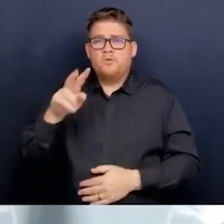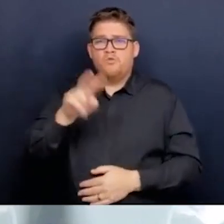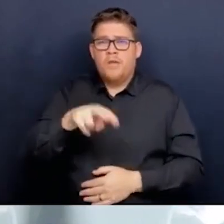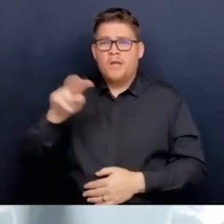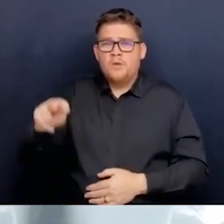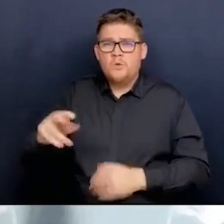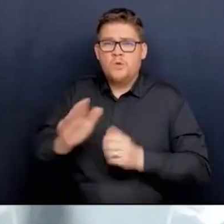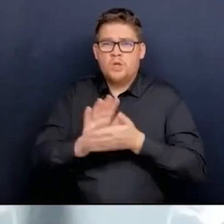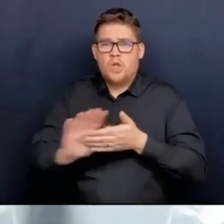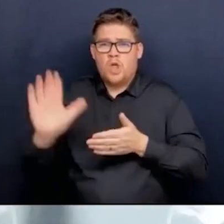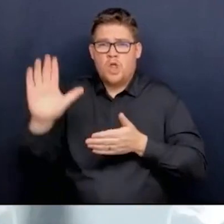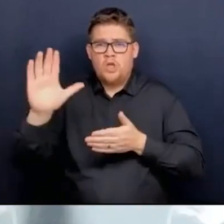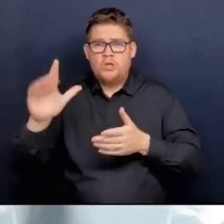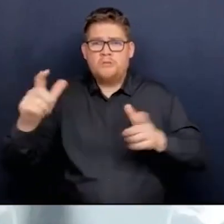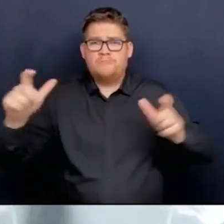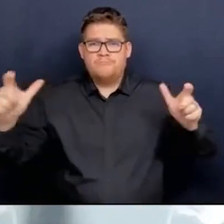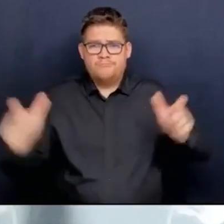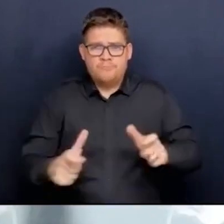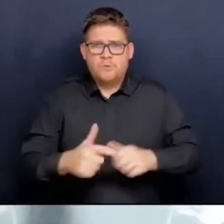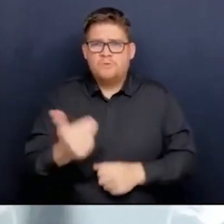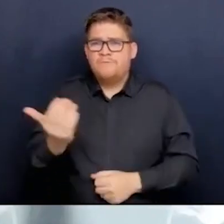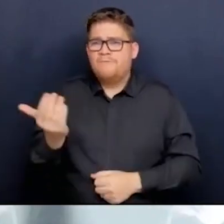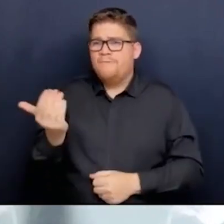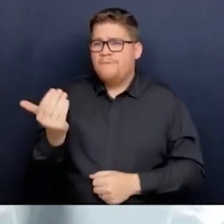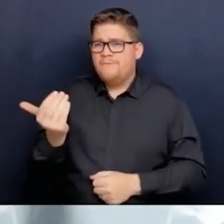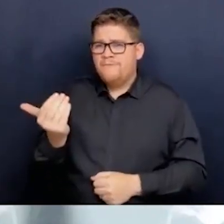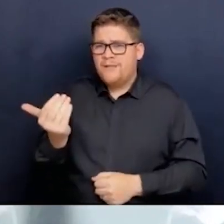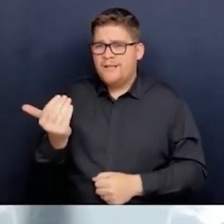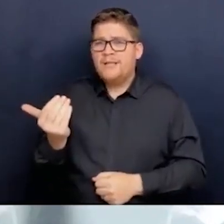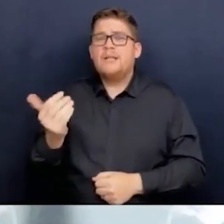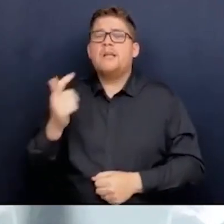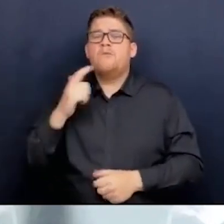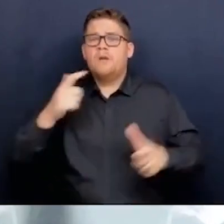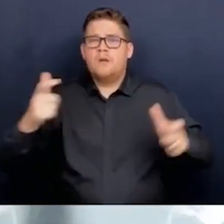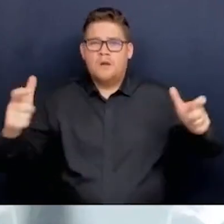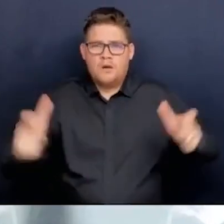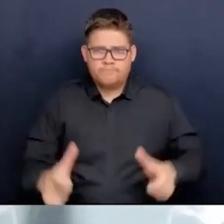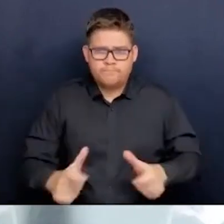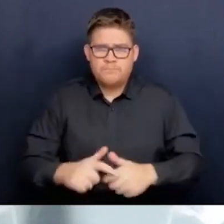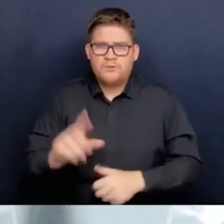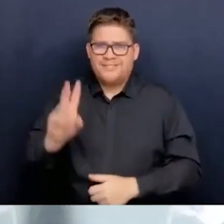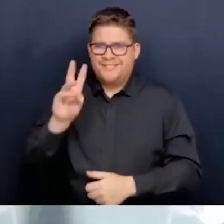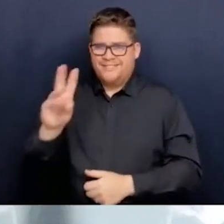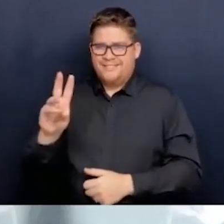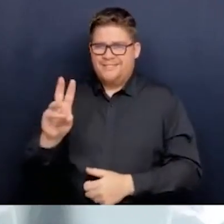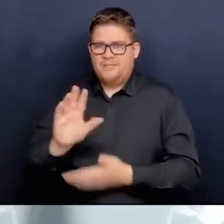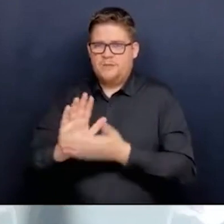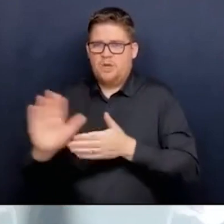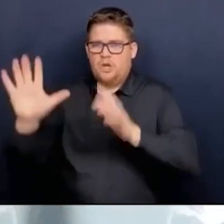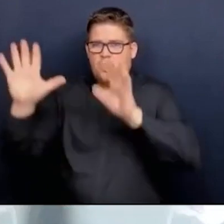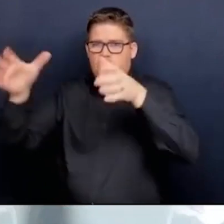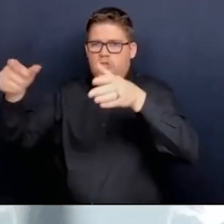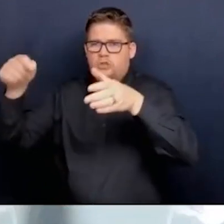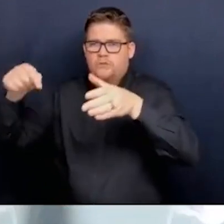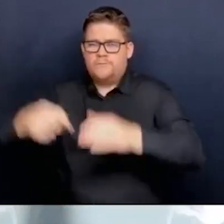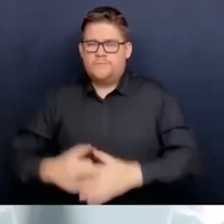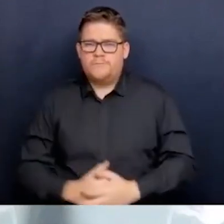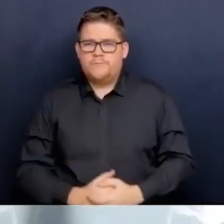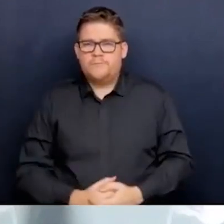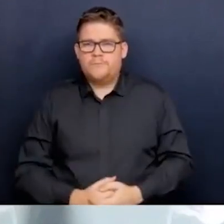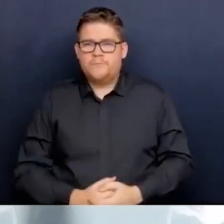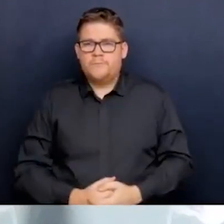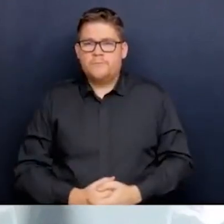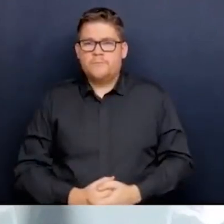It will eventually be six. Currently, at the discretion of the Minister of Health, the Minister of Health, in the case of myself,